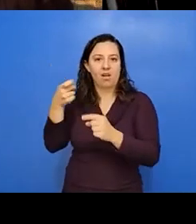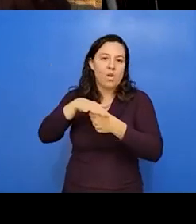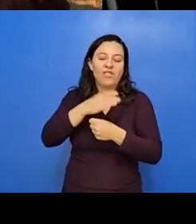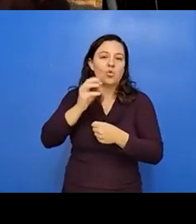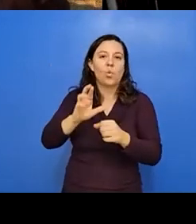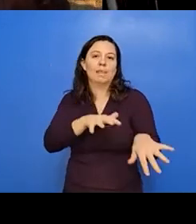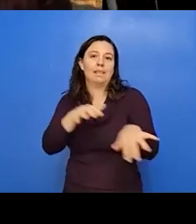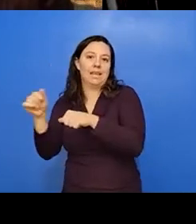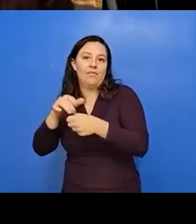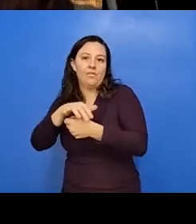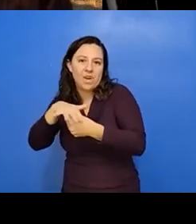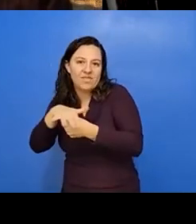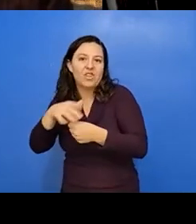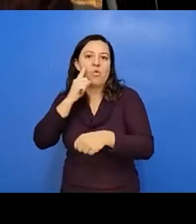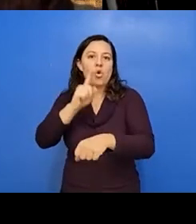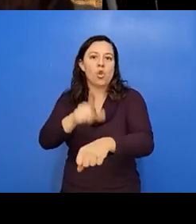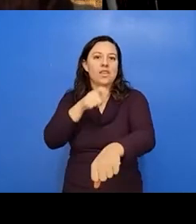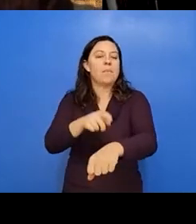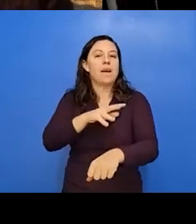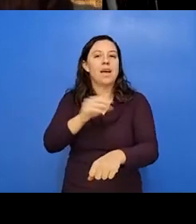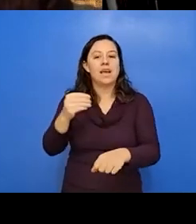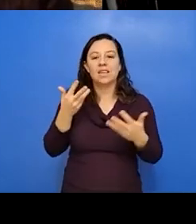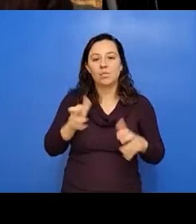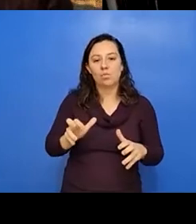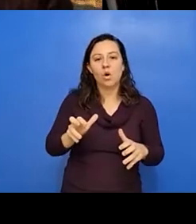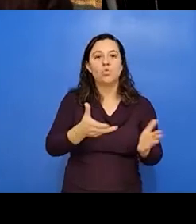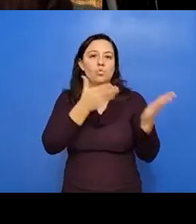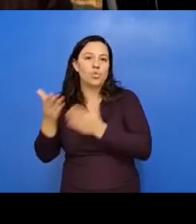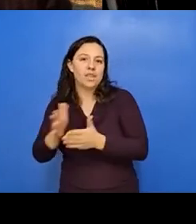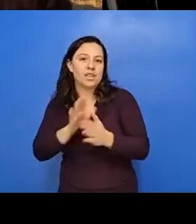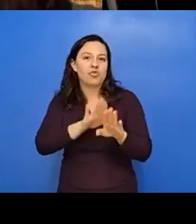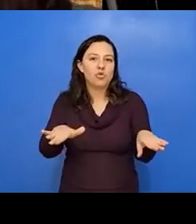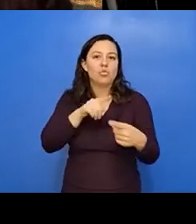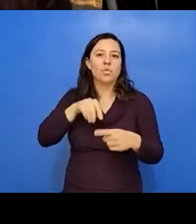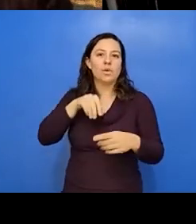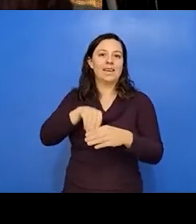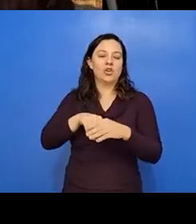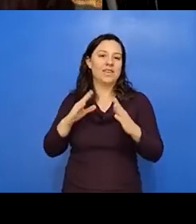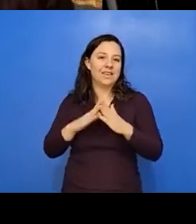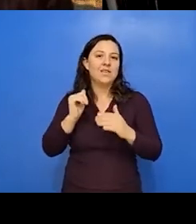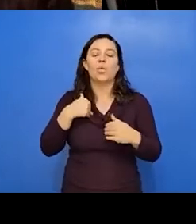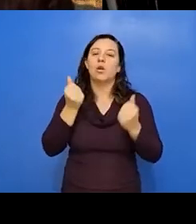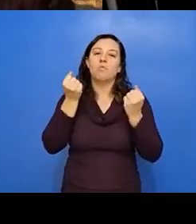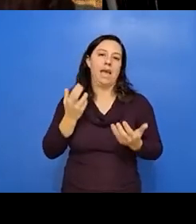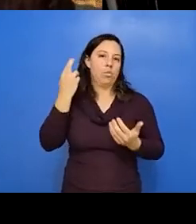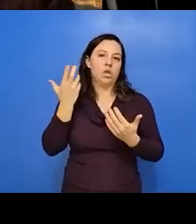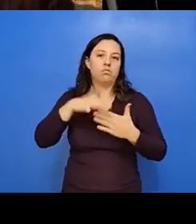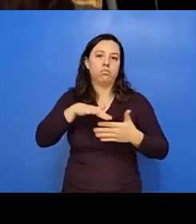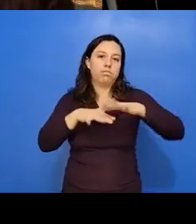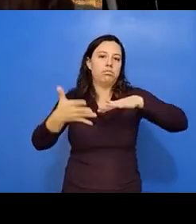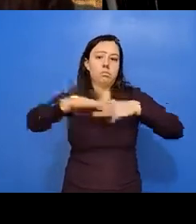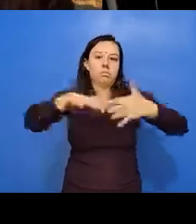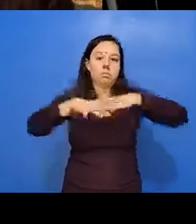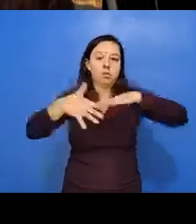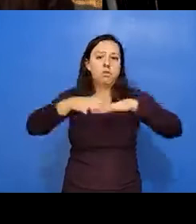um, and not wanting to take their children, um, into inner cities. So there are lots of different reasons, but it did not amount to